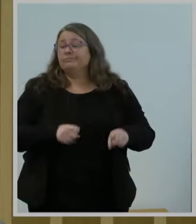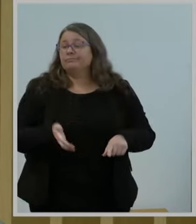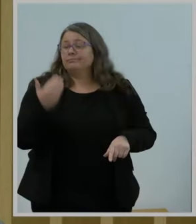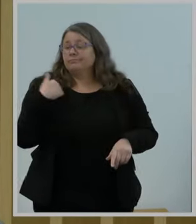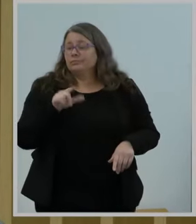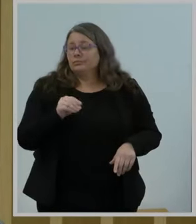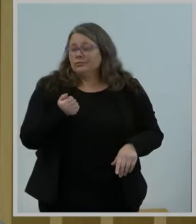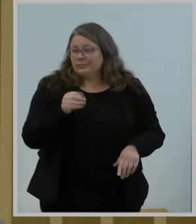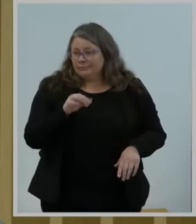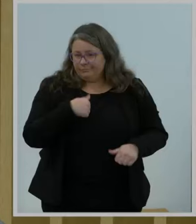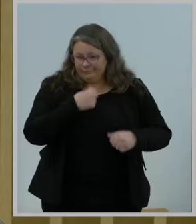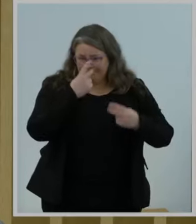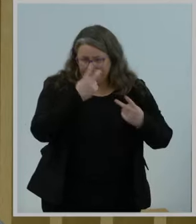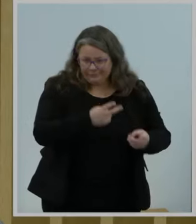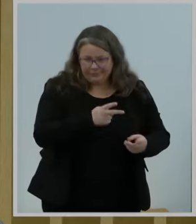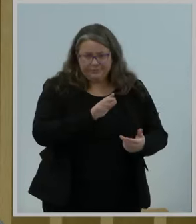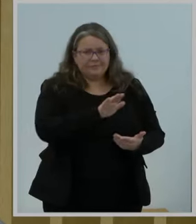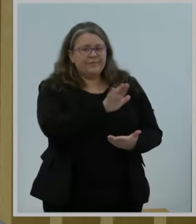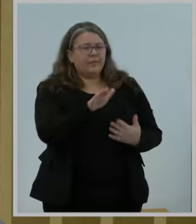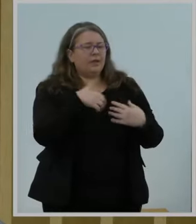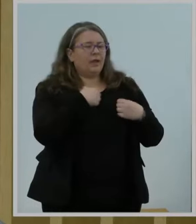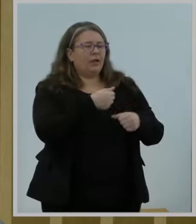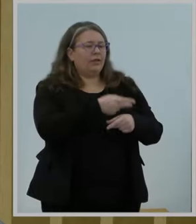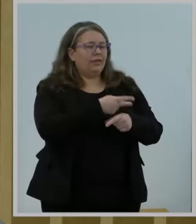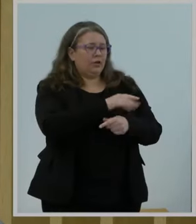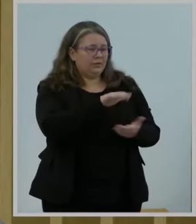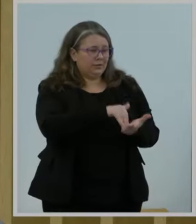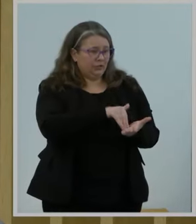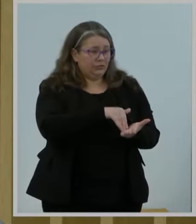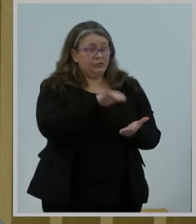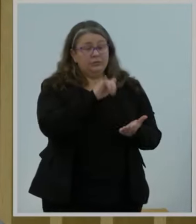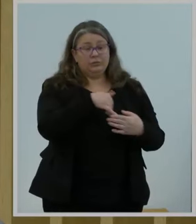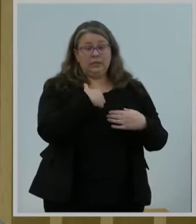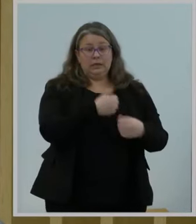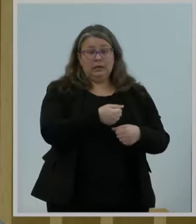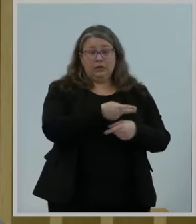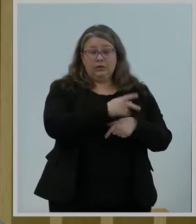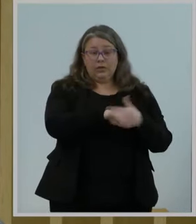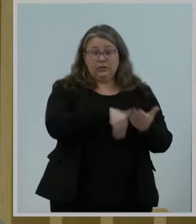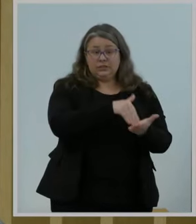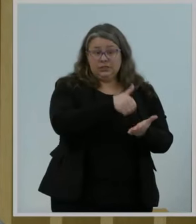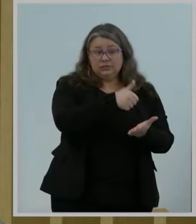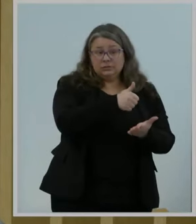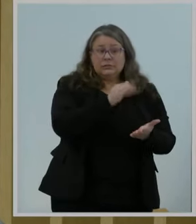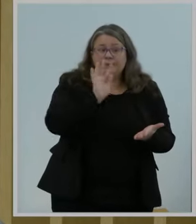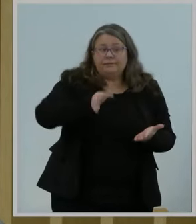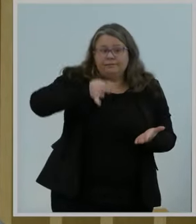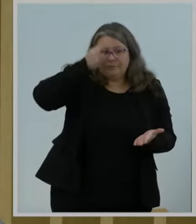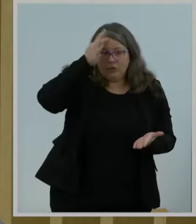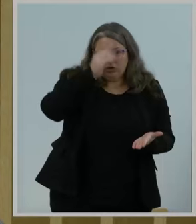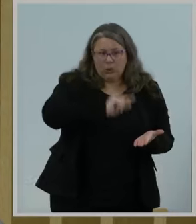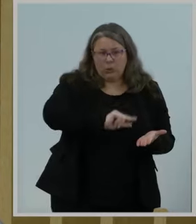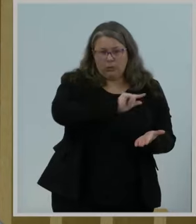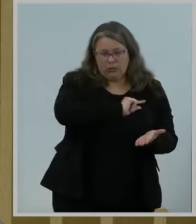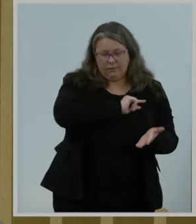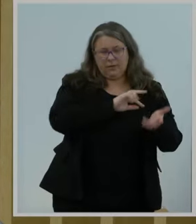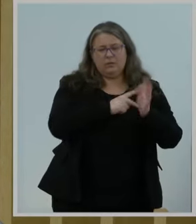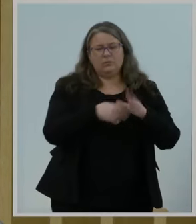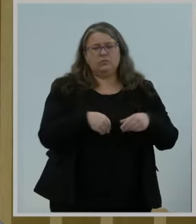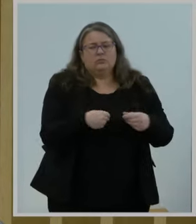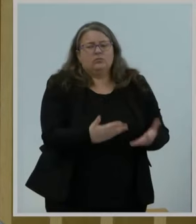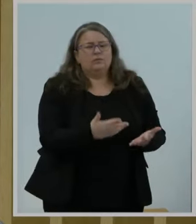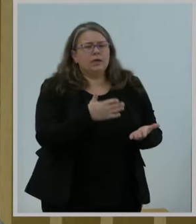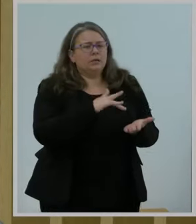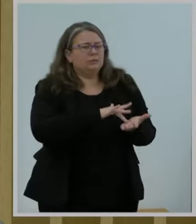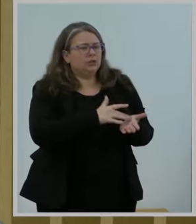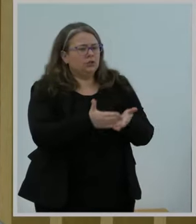This is a federally qualified health center, and it provides primary care services in that medically underserved rural community,